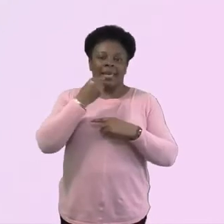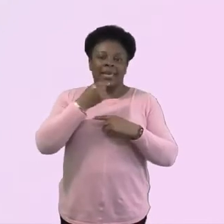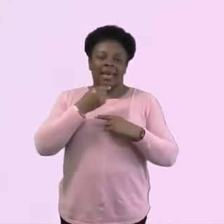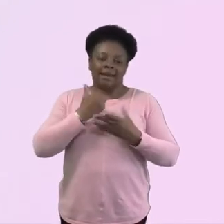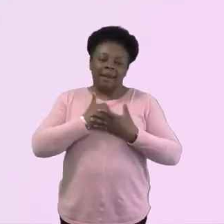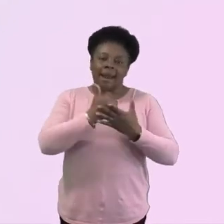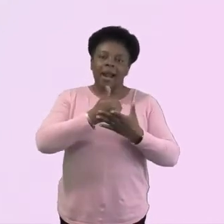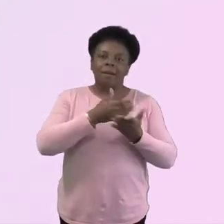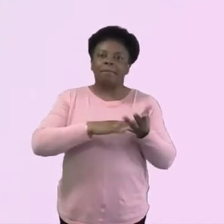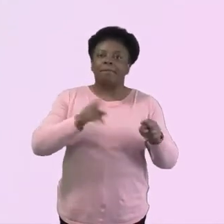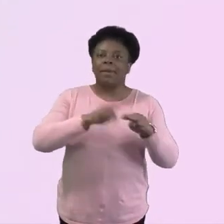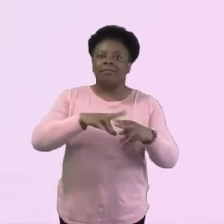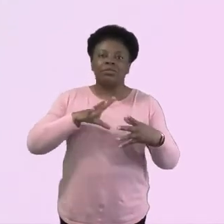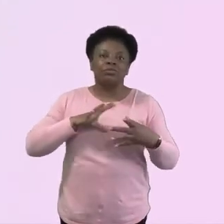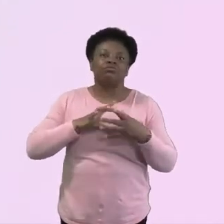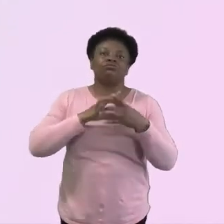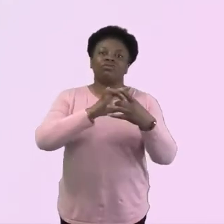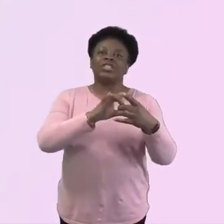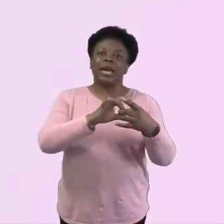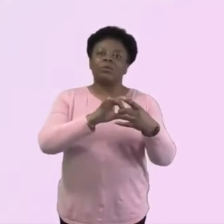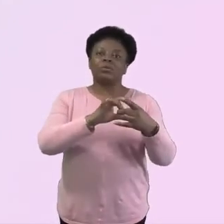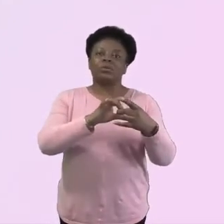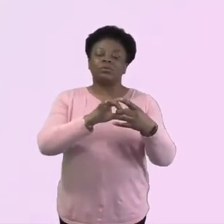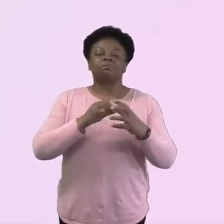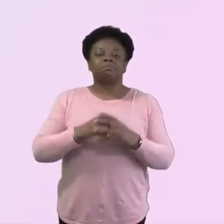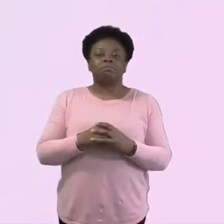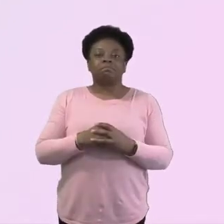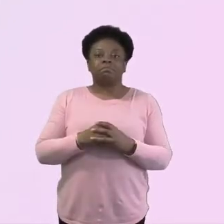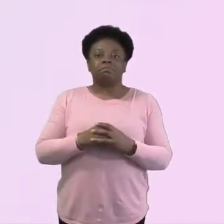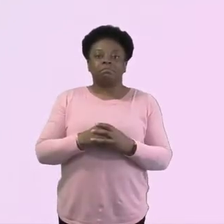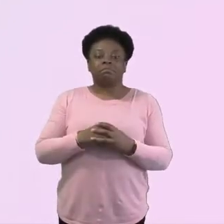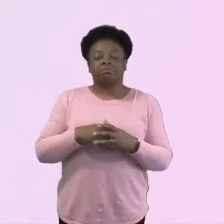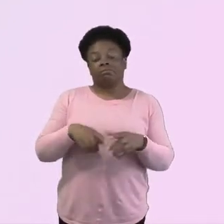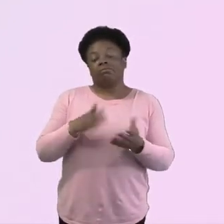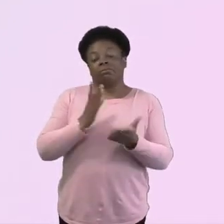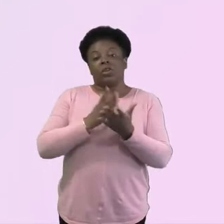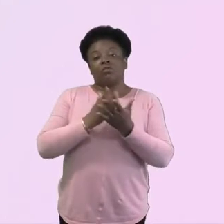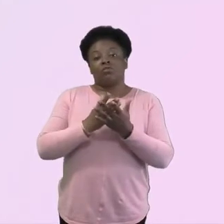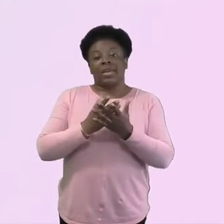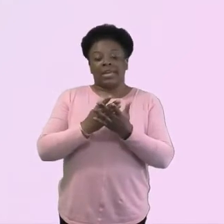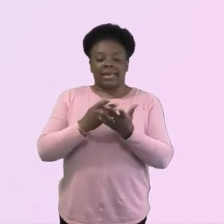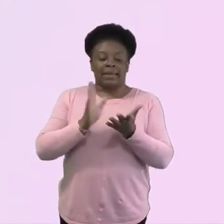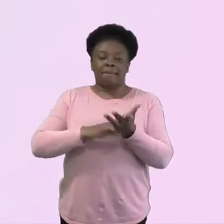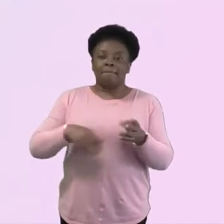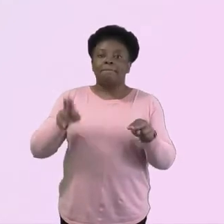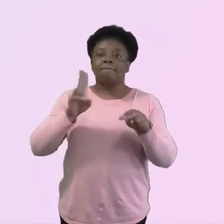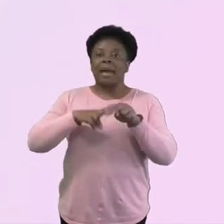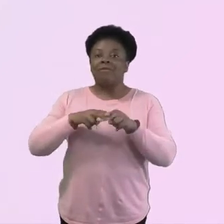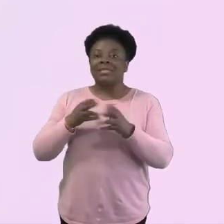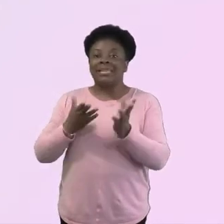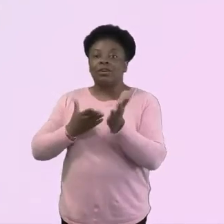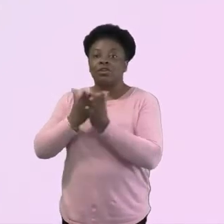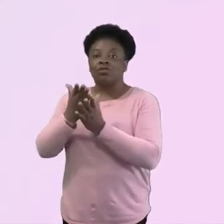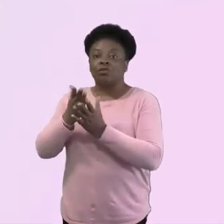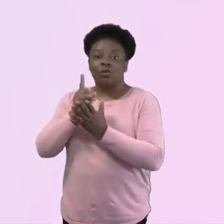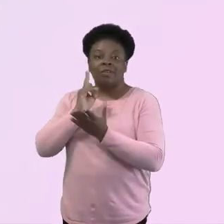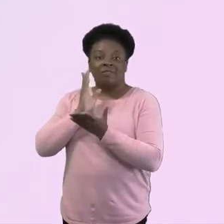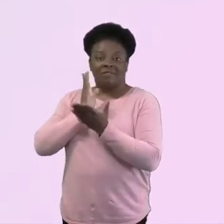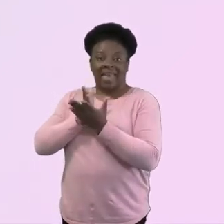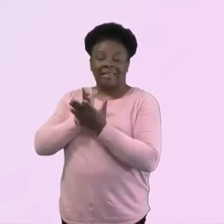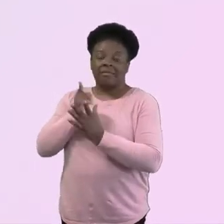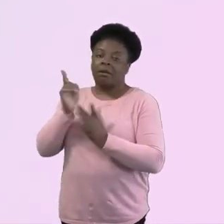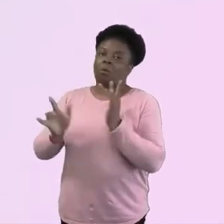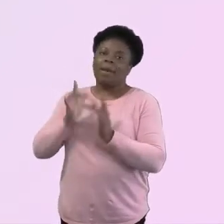Rachel is the Head of Parenting for Faith. And again, there's a brilliant website you can look at, Parenting for Faith, that has